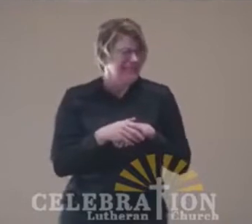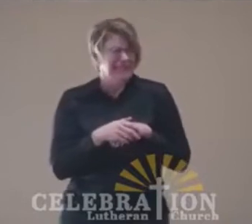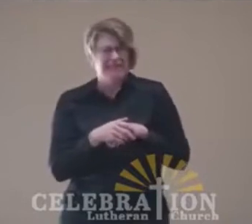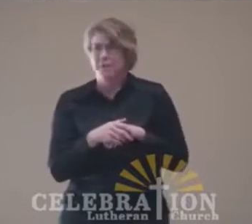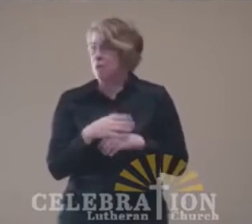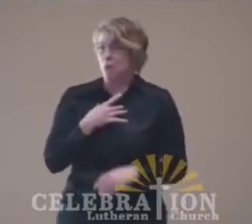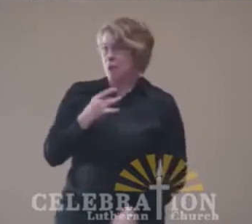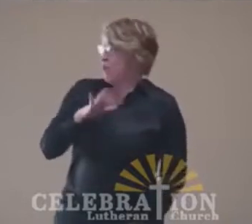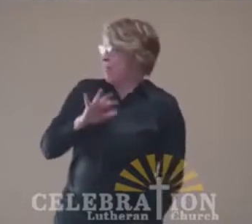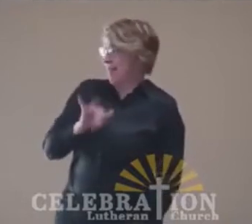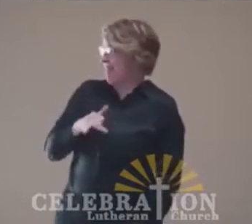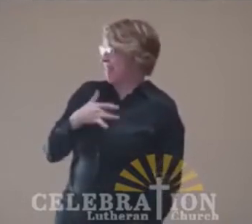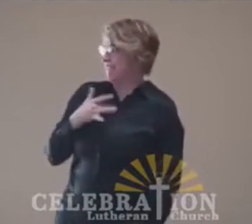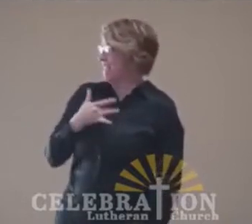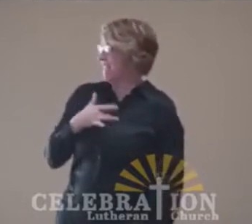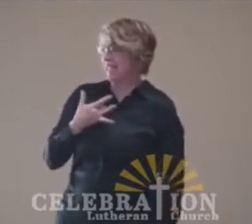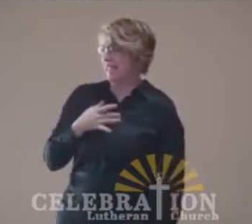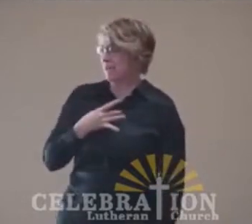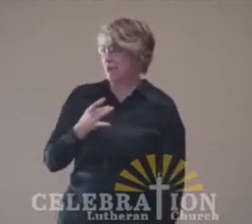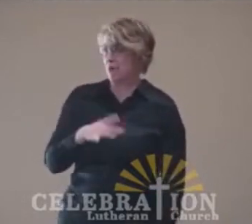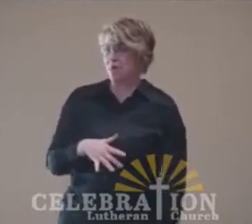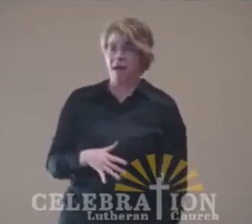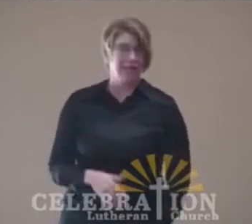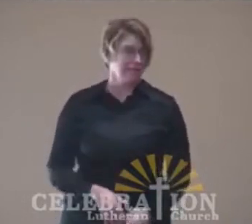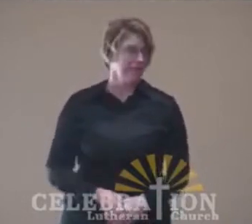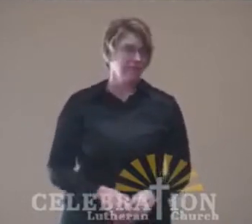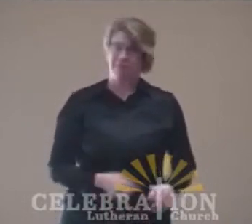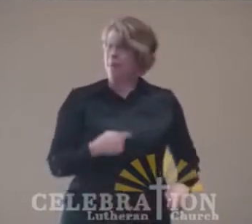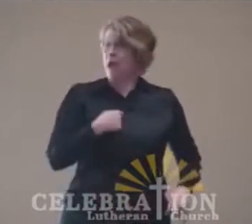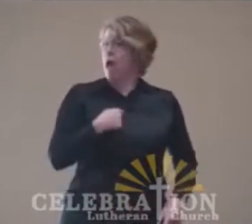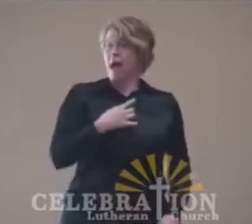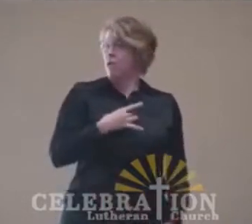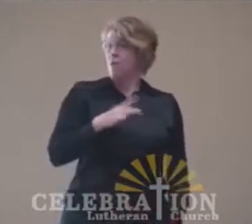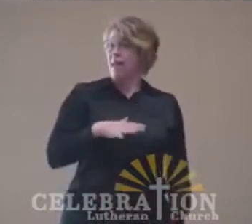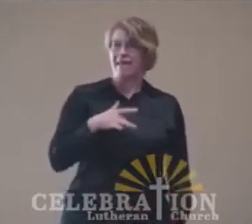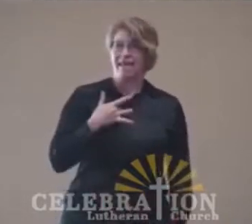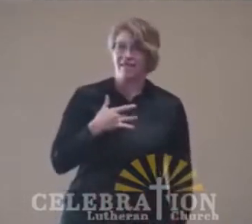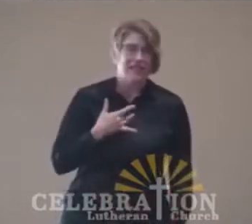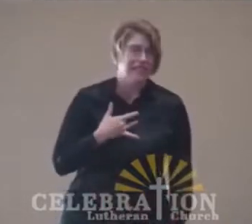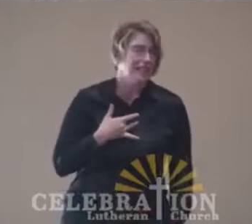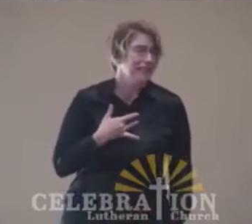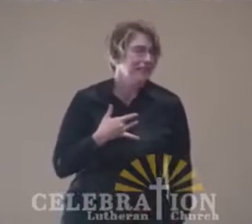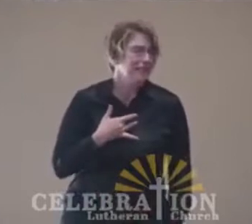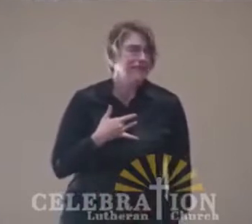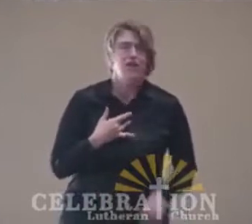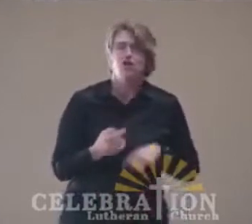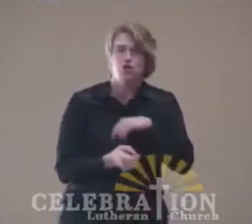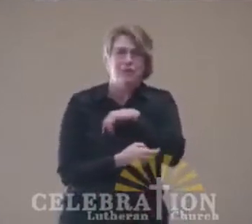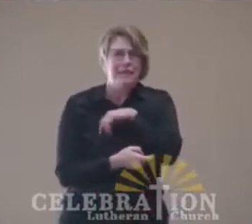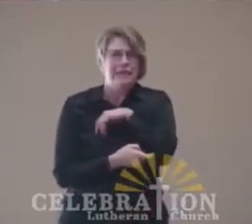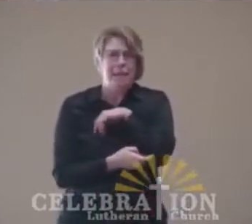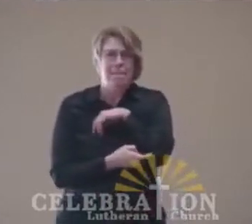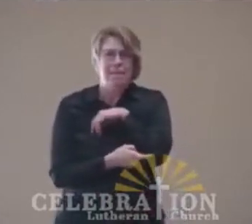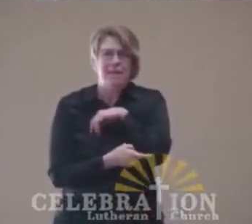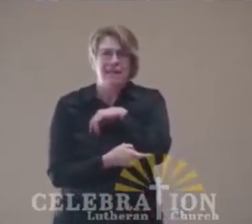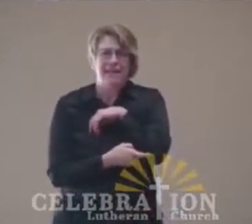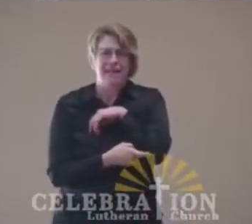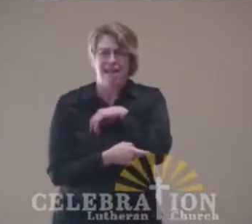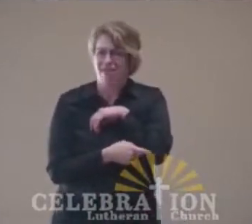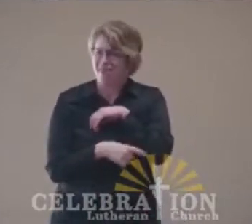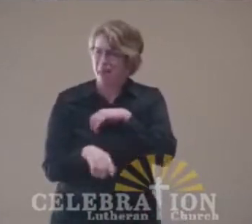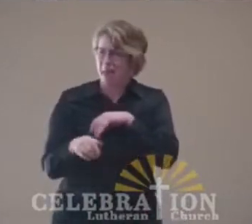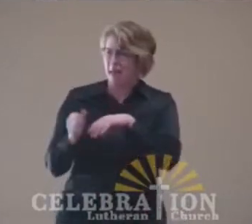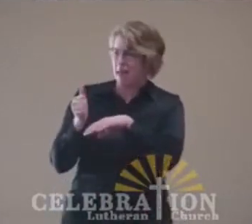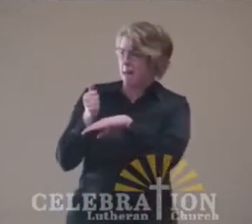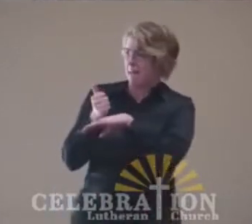don't like to feel uncomfortable. I don't like to be uncomfortable. I can outclaim it for myself. So it's tempting to try to point this and lob this text at